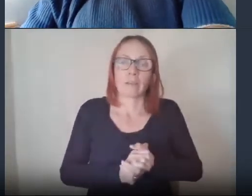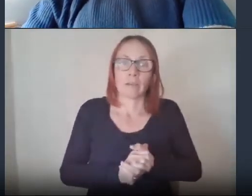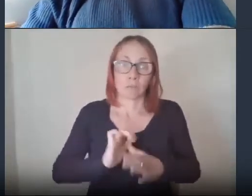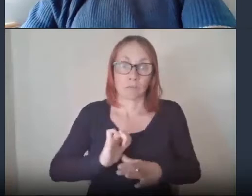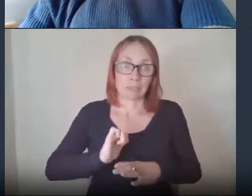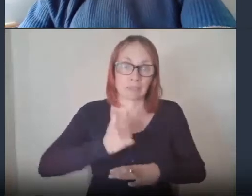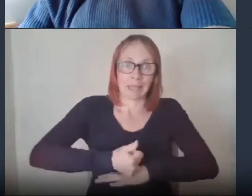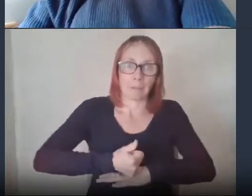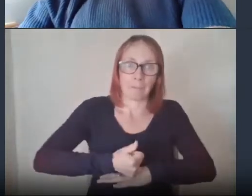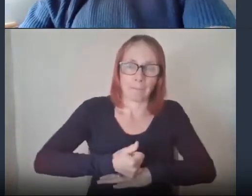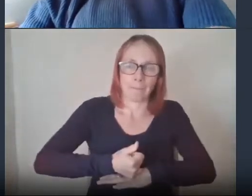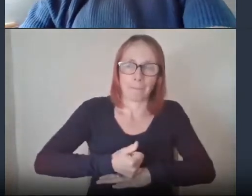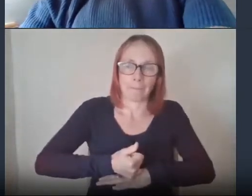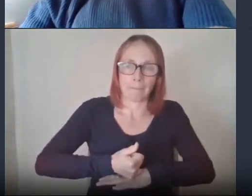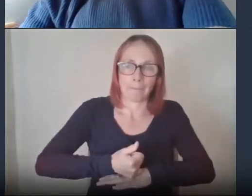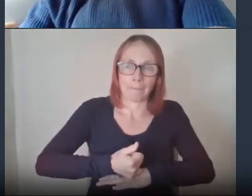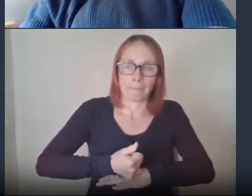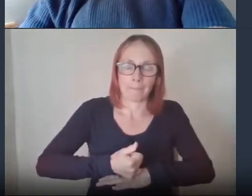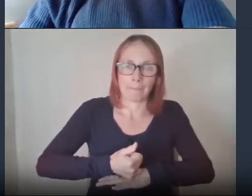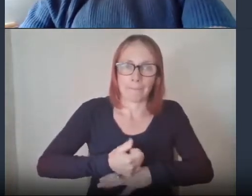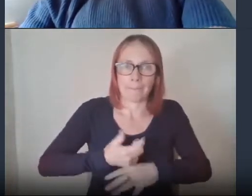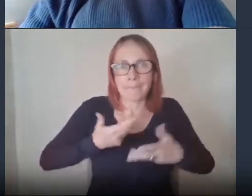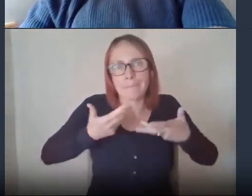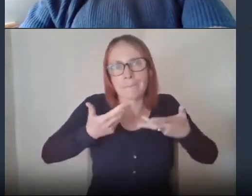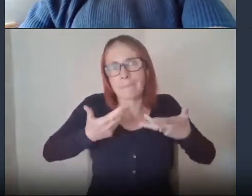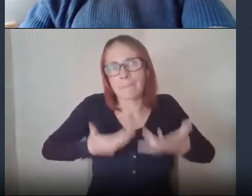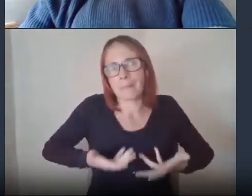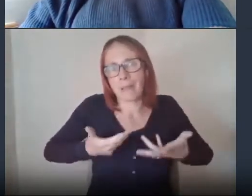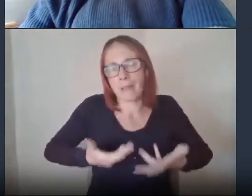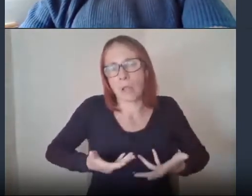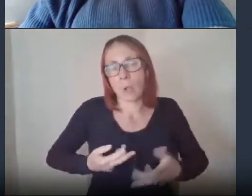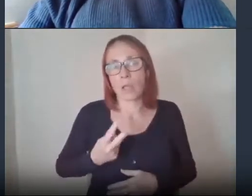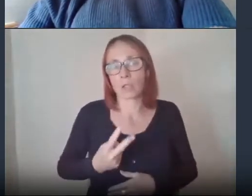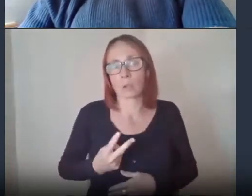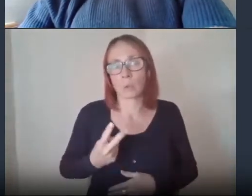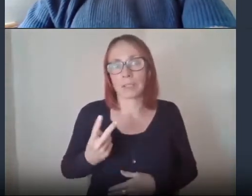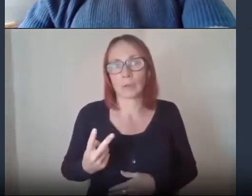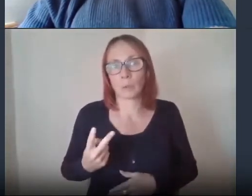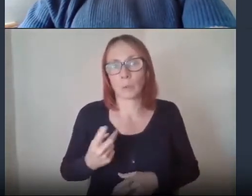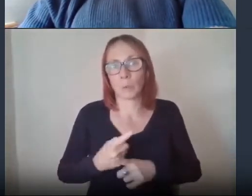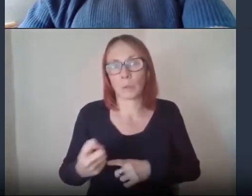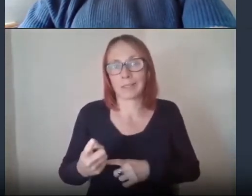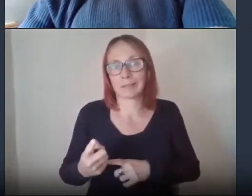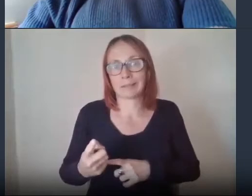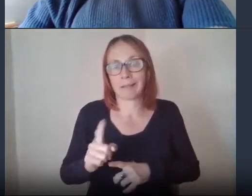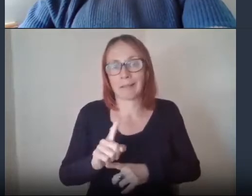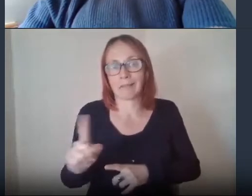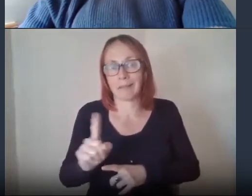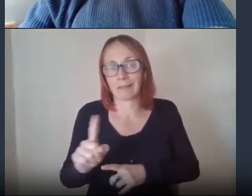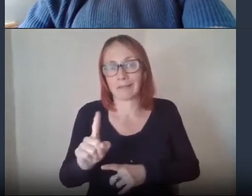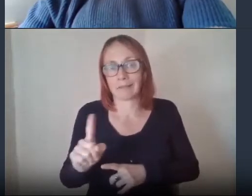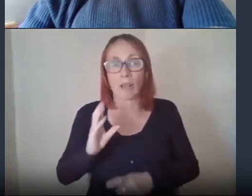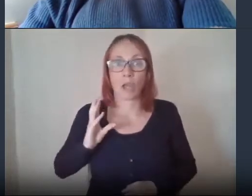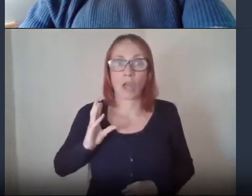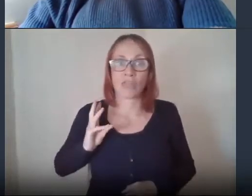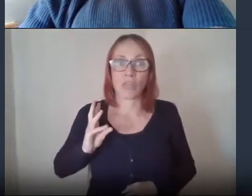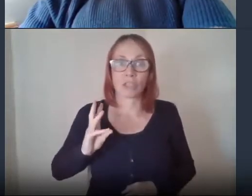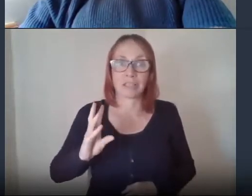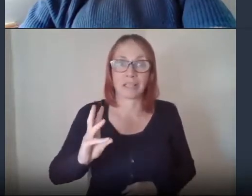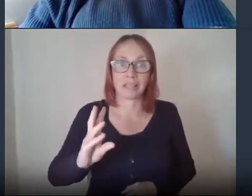up um we're now at 22 weeks and every thursday the pantry opens